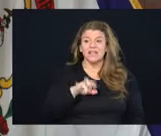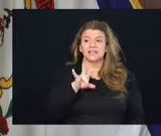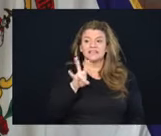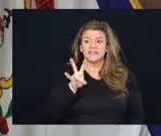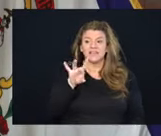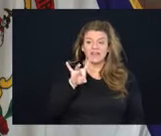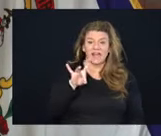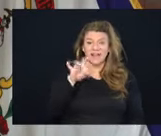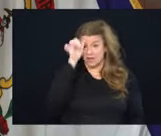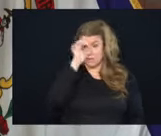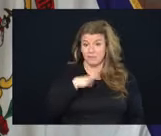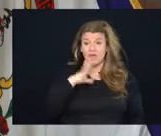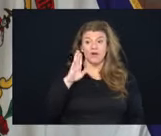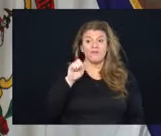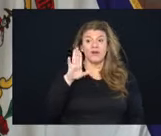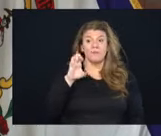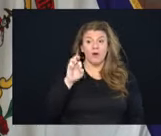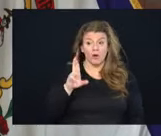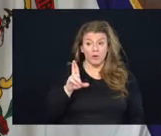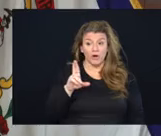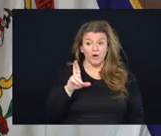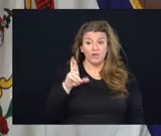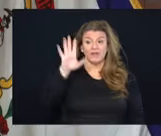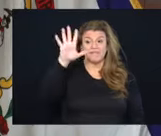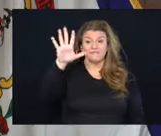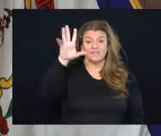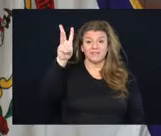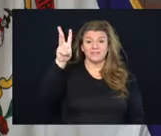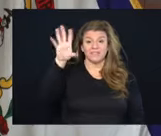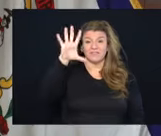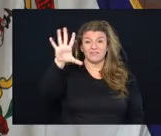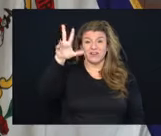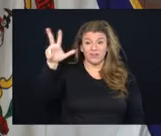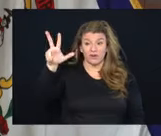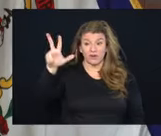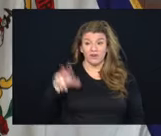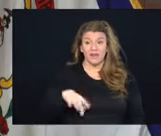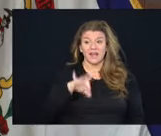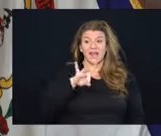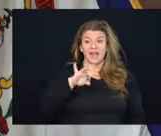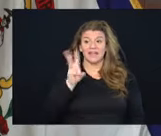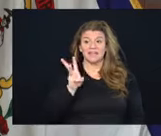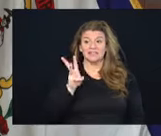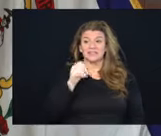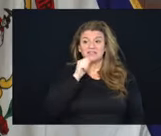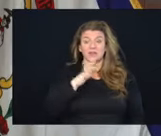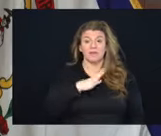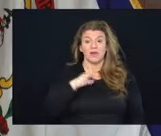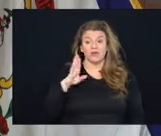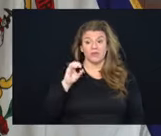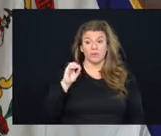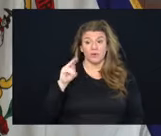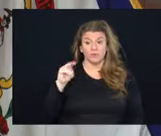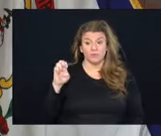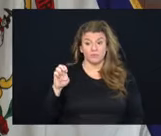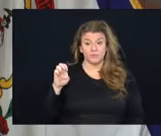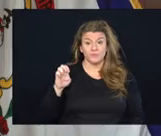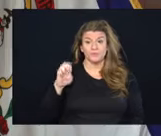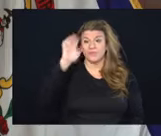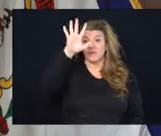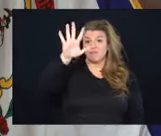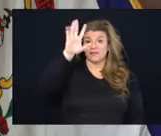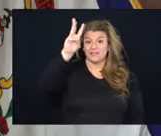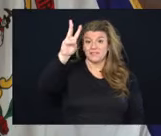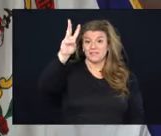78 year old male from Barber County. The 5,653rd death an 86 year old female from Boone County. The